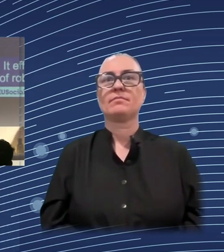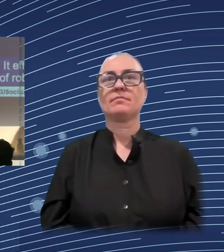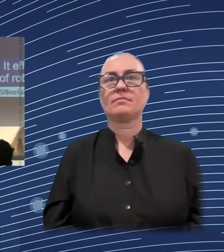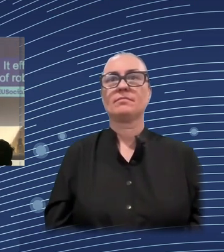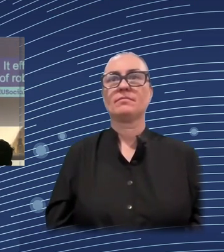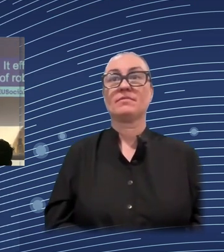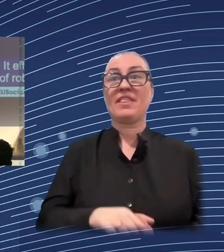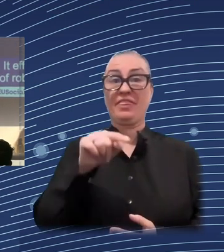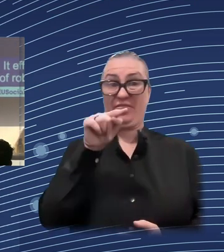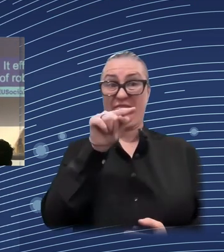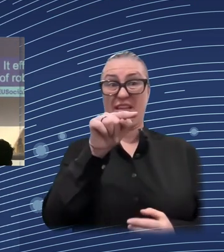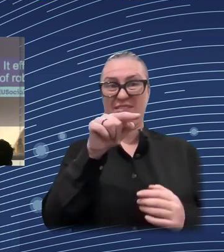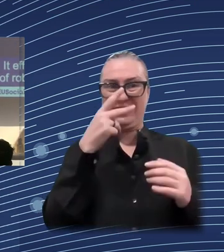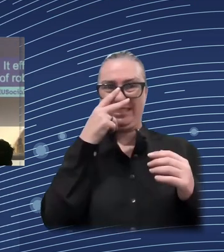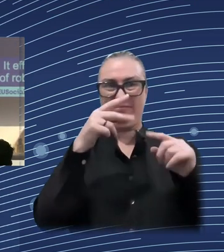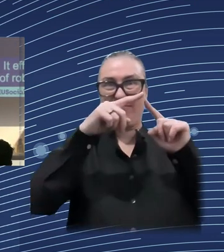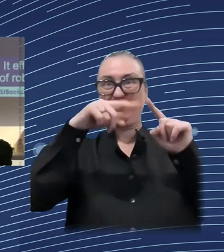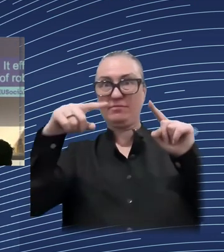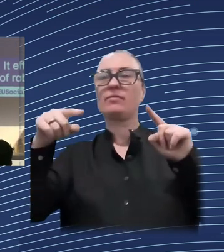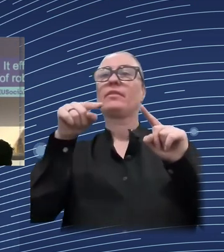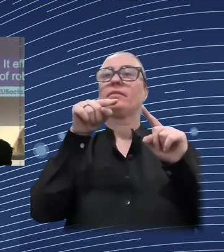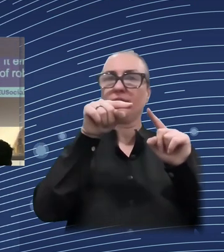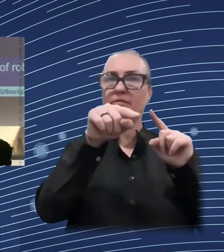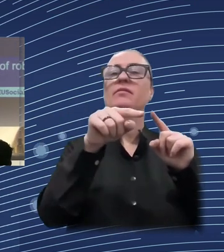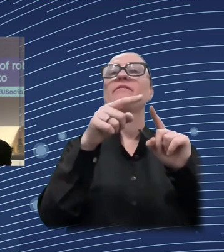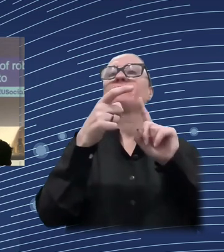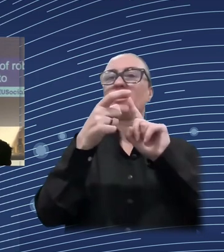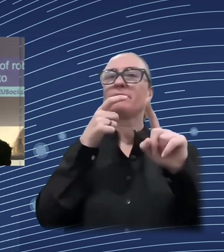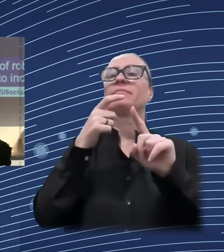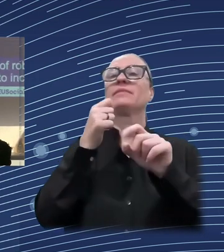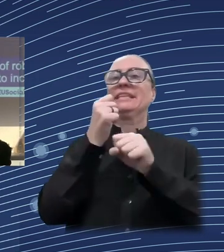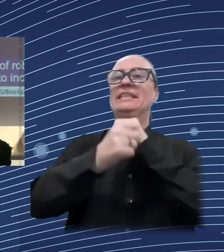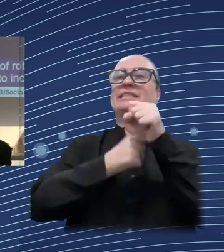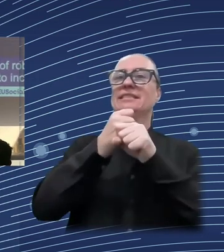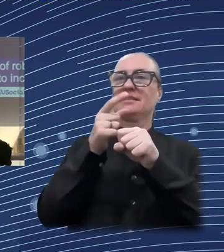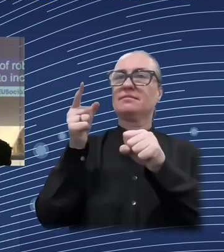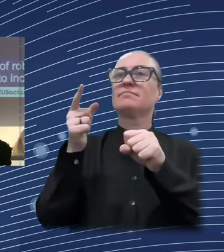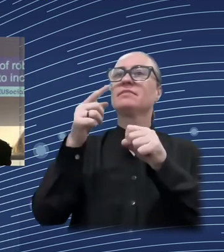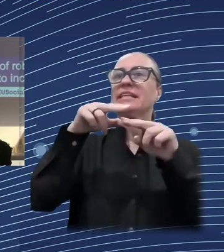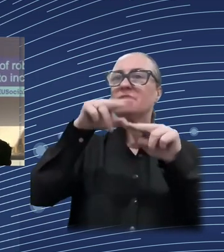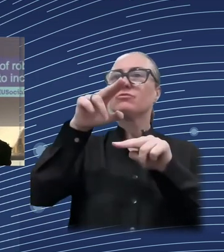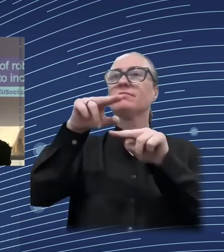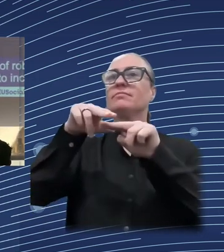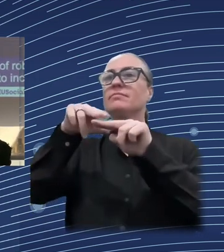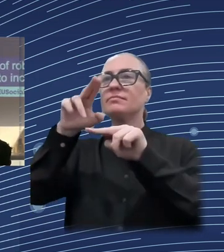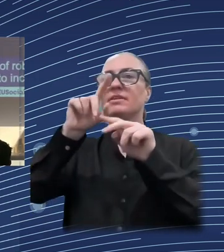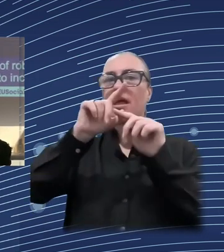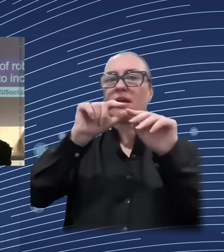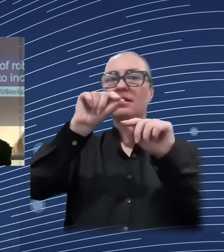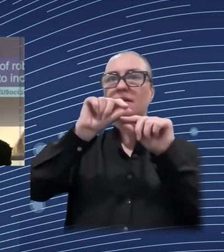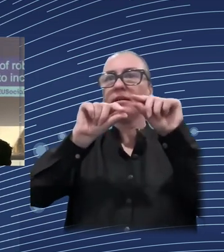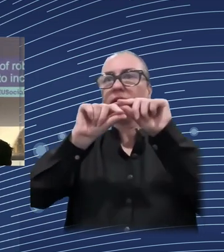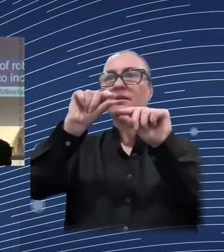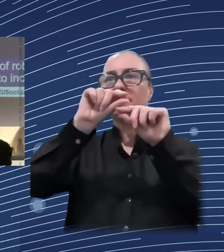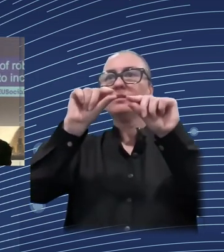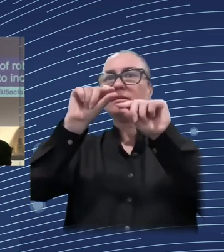transmit into income distribution is a little bit more complicated, because shocks to wages and shocks to employment interact